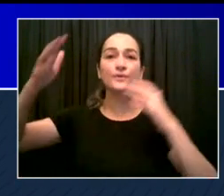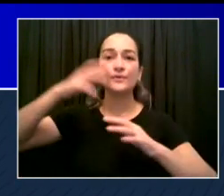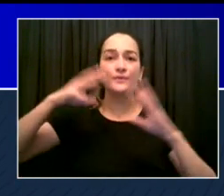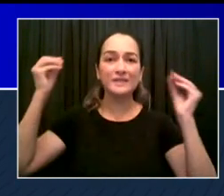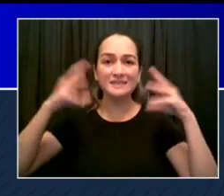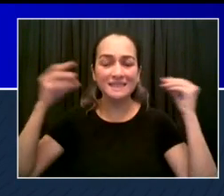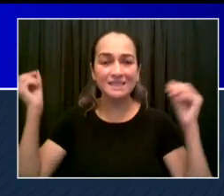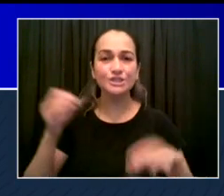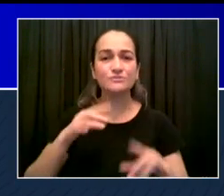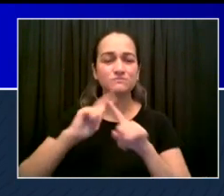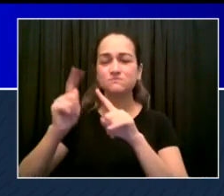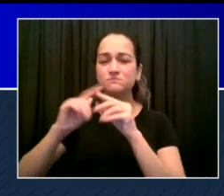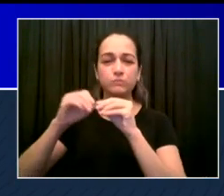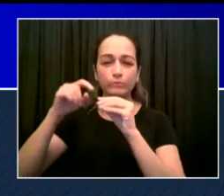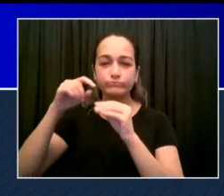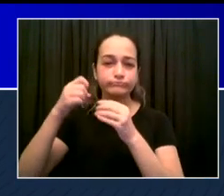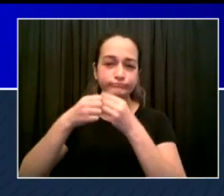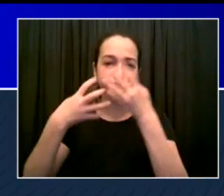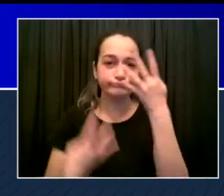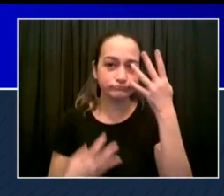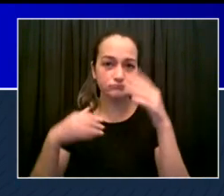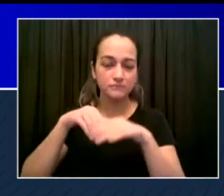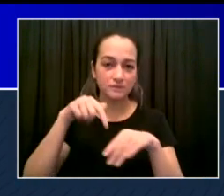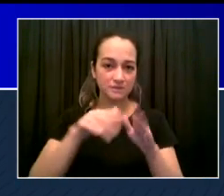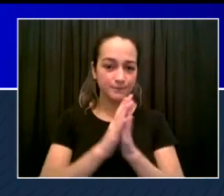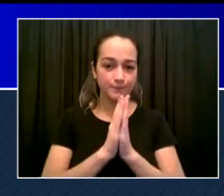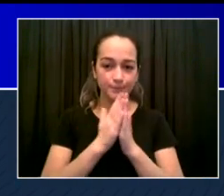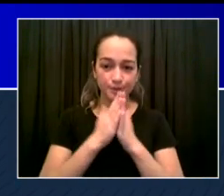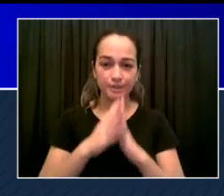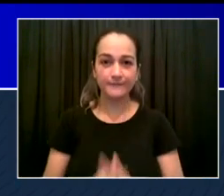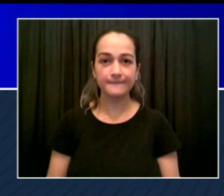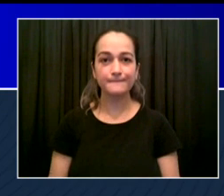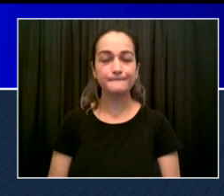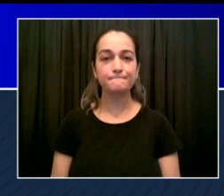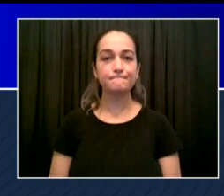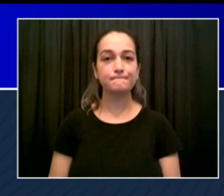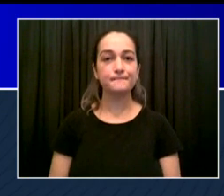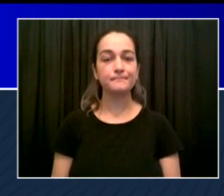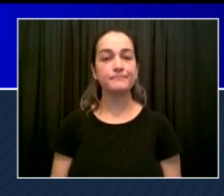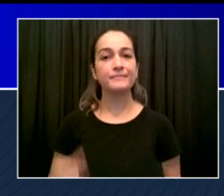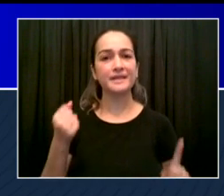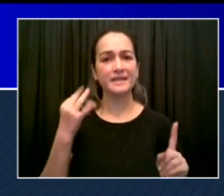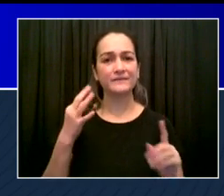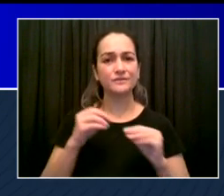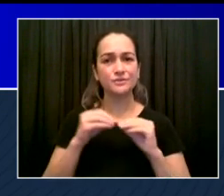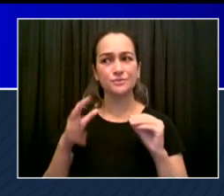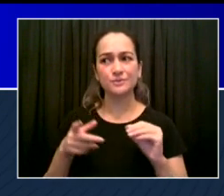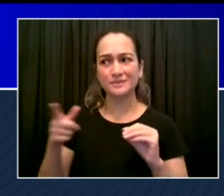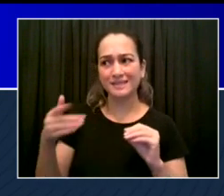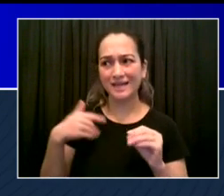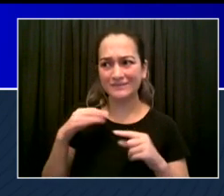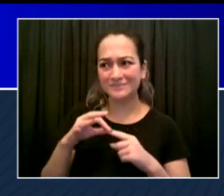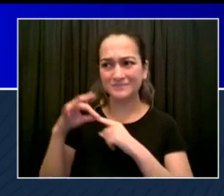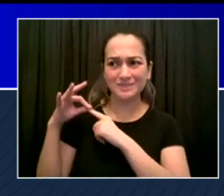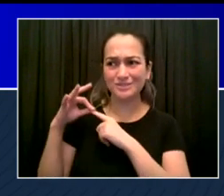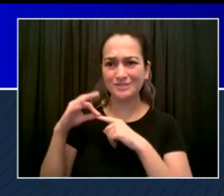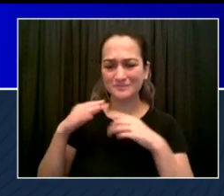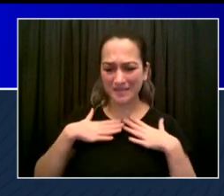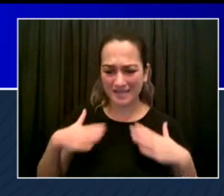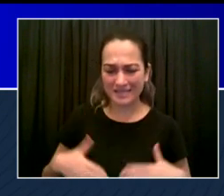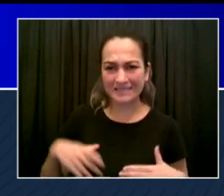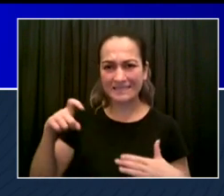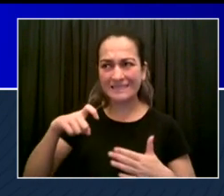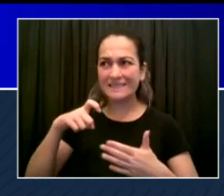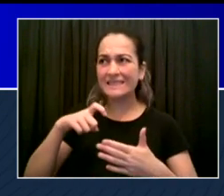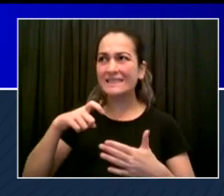immunocompromised students and medically frail students to get alternative instruction. And, of course, what we announced a few days